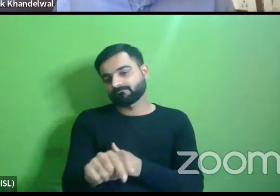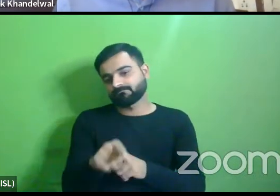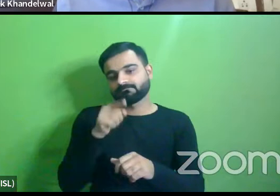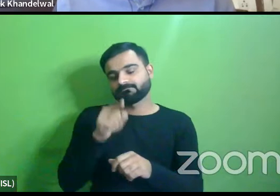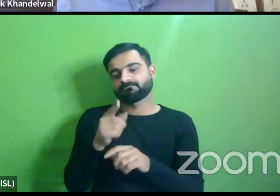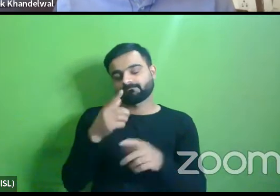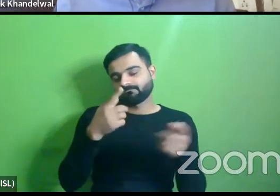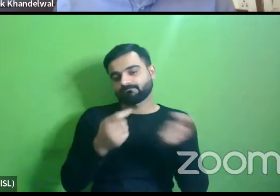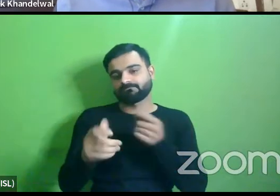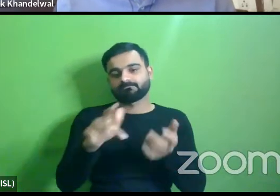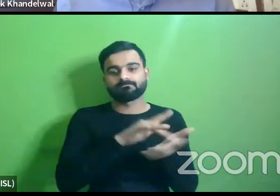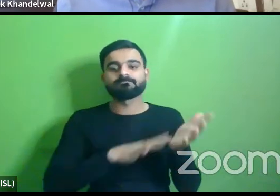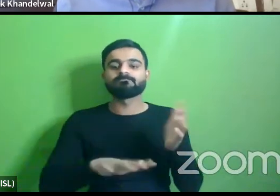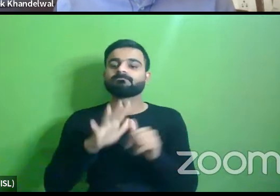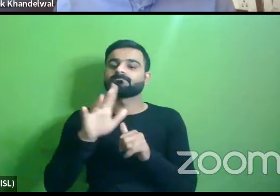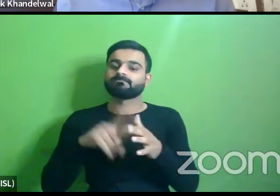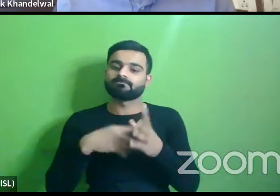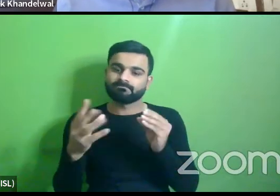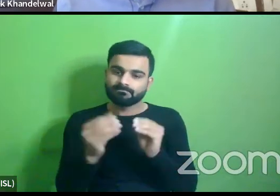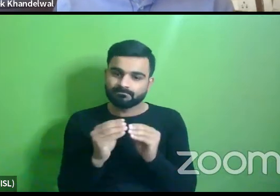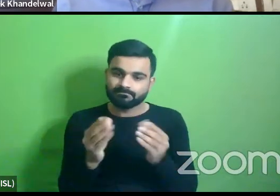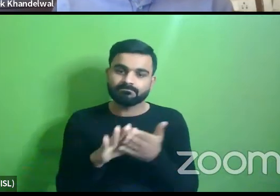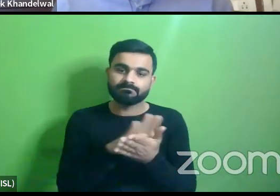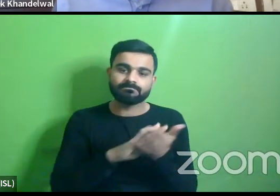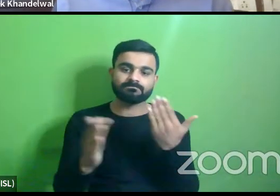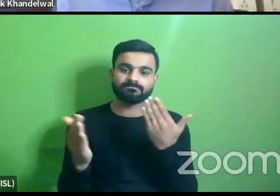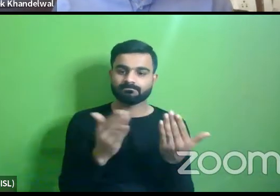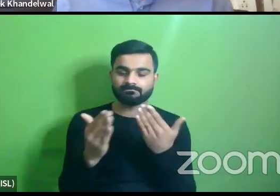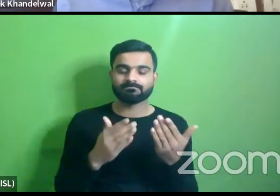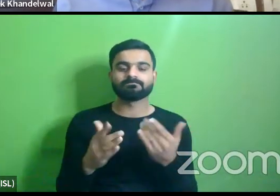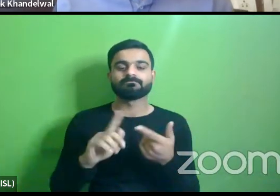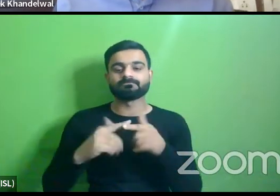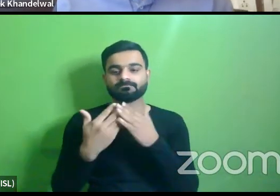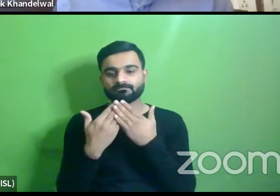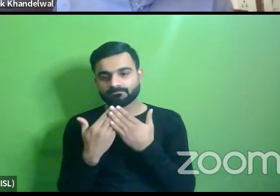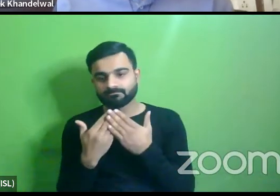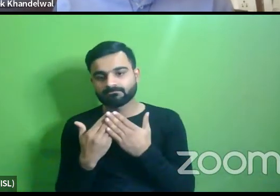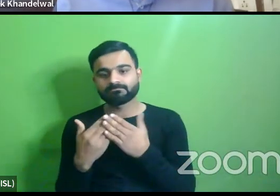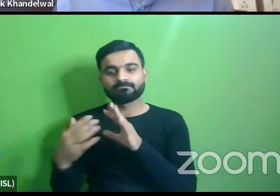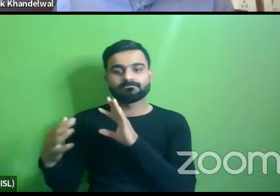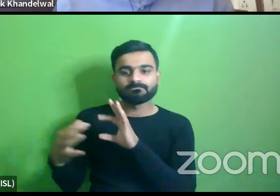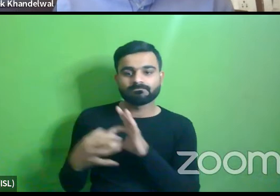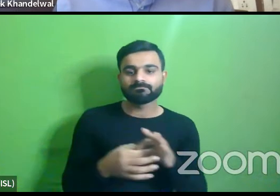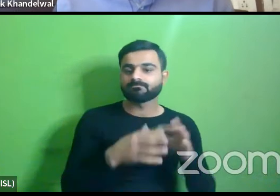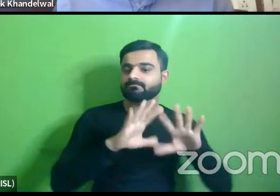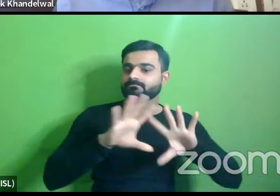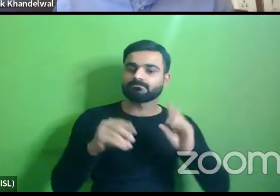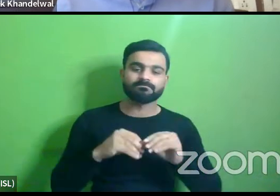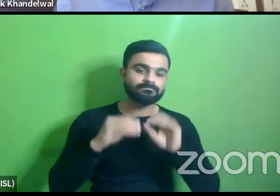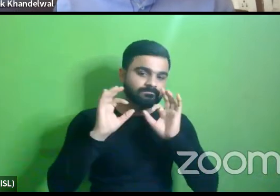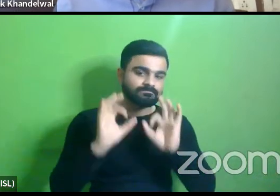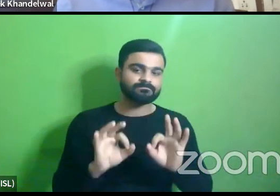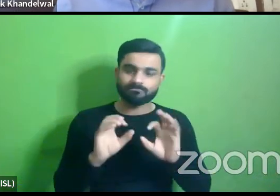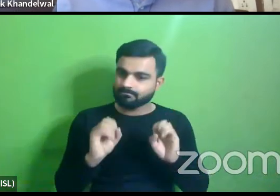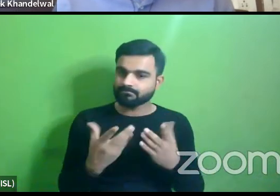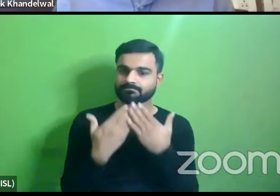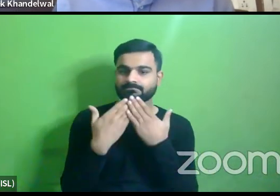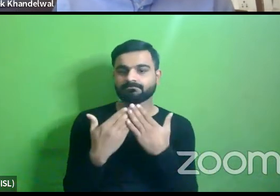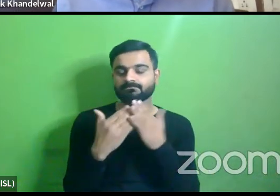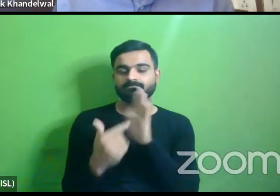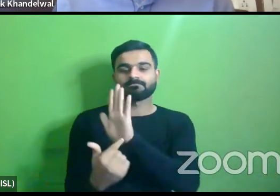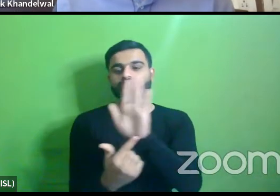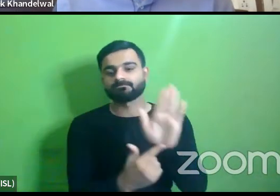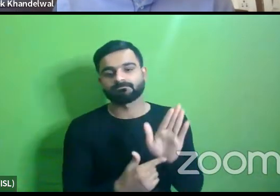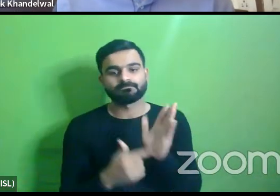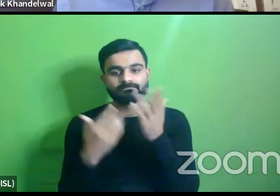access to employment basic services education leisure well-being etc there are actually studies which show that